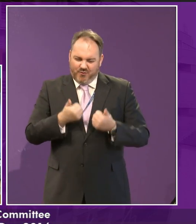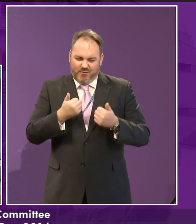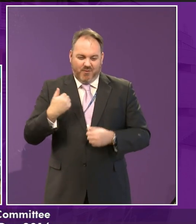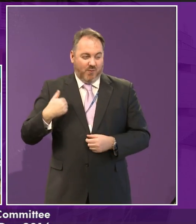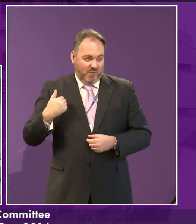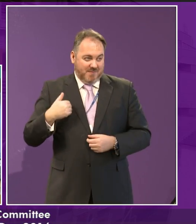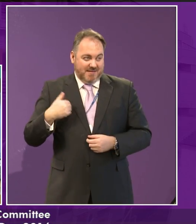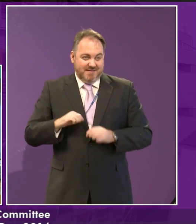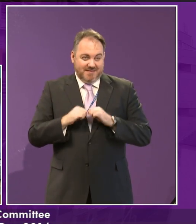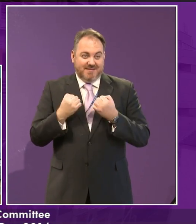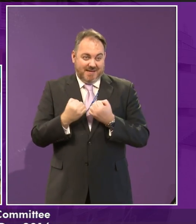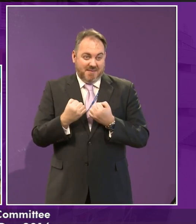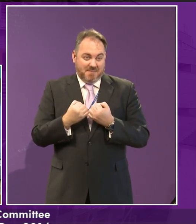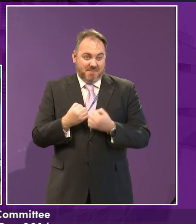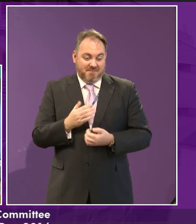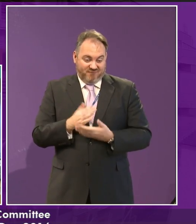They're the women's team, isn't they? Yeah.